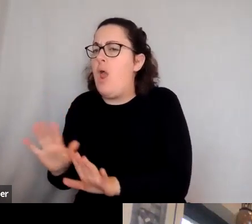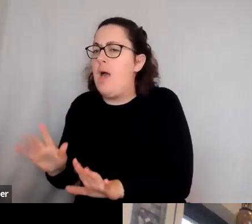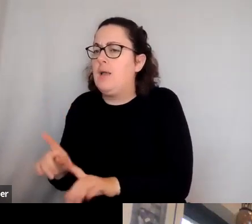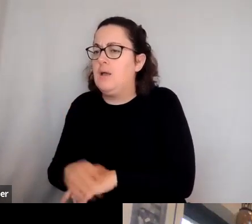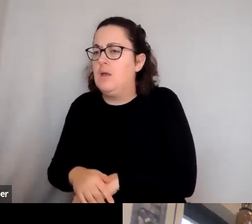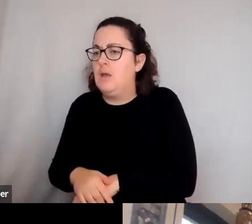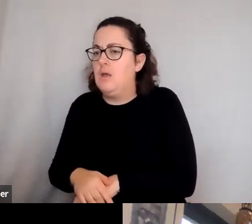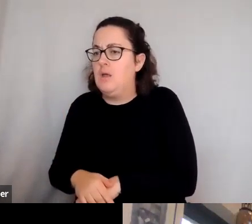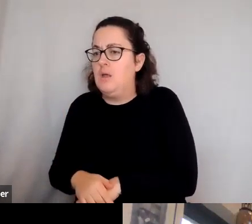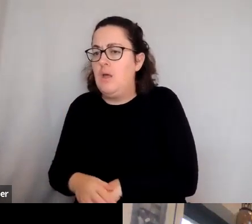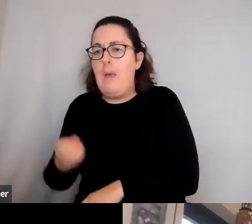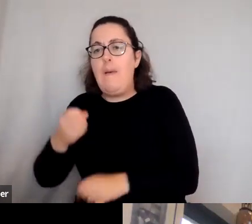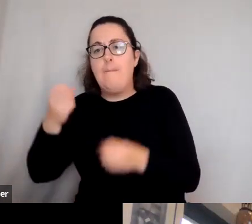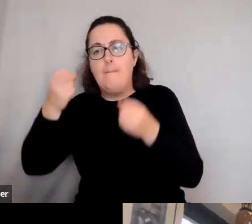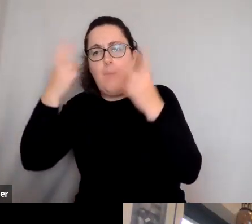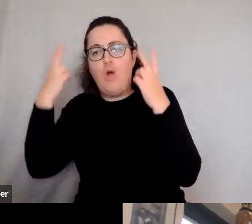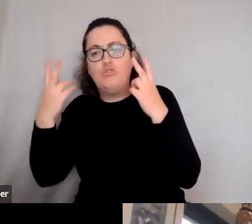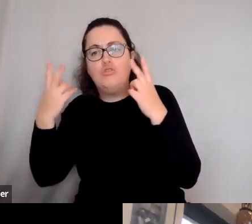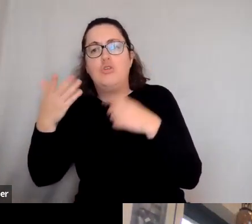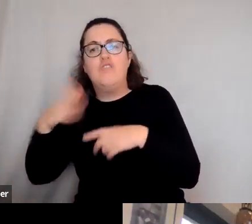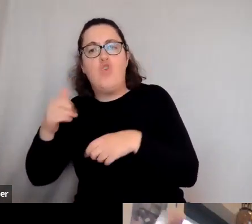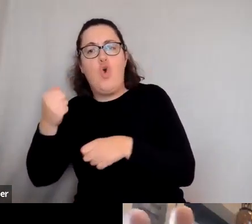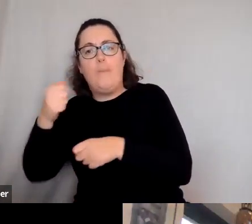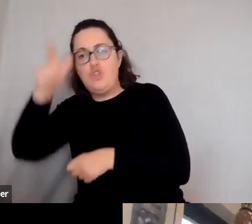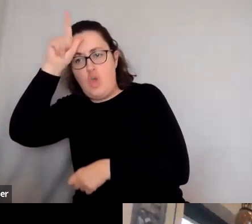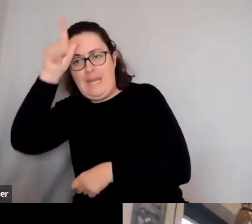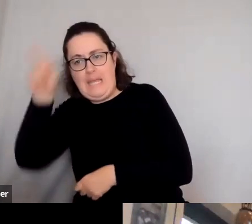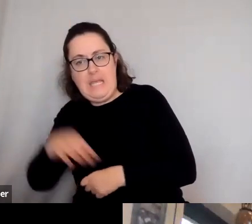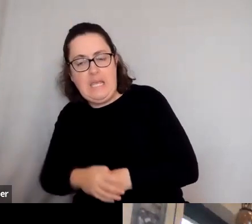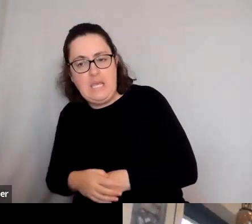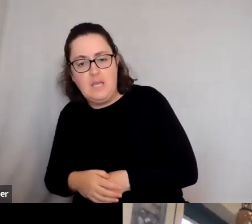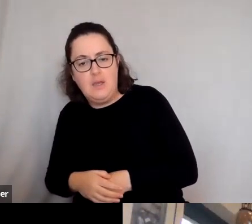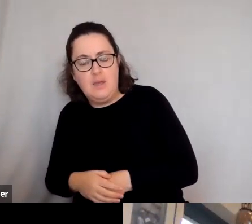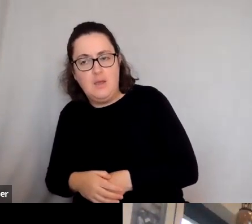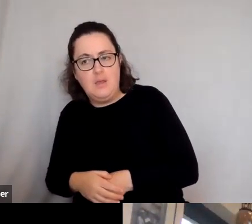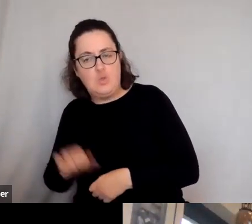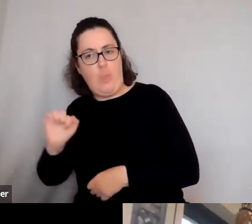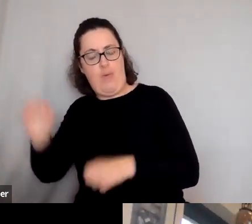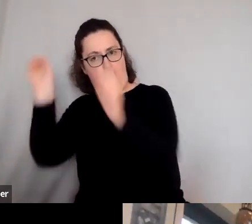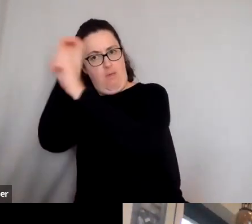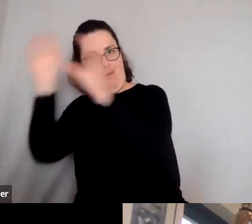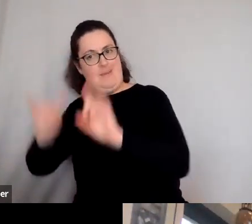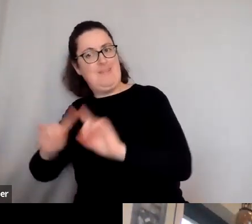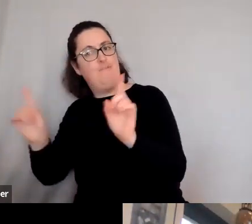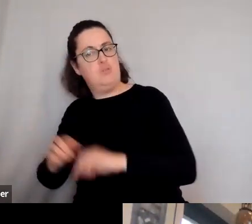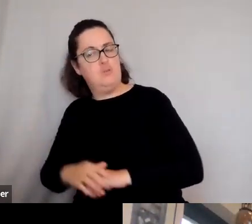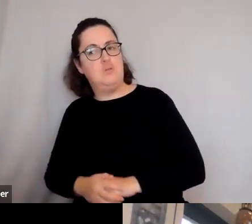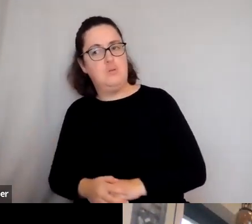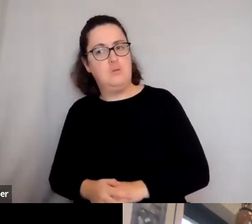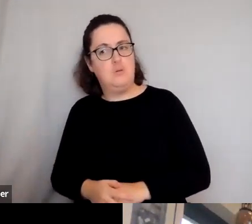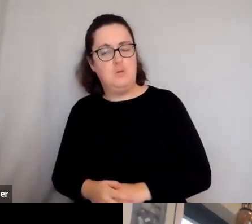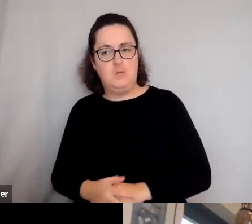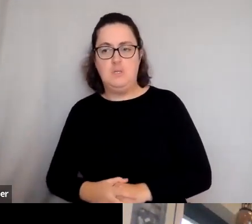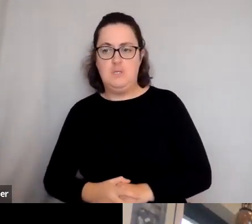be a blonde German, probably. And so you can, you, I think the ancient world is